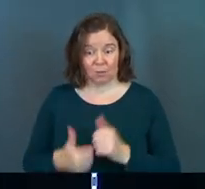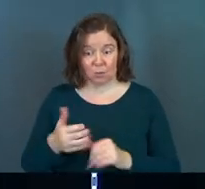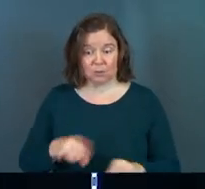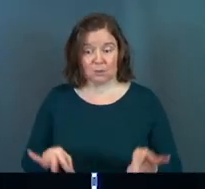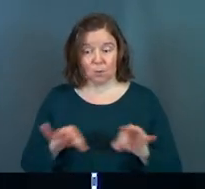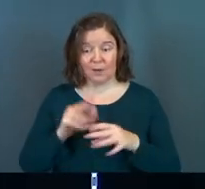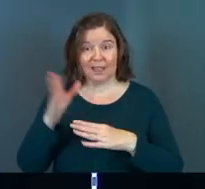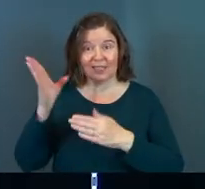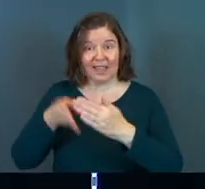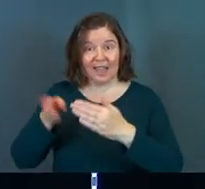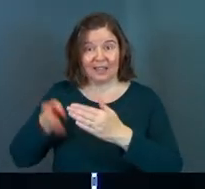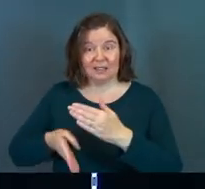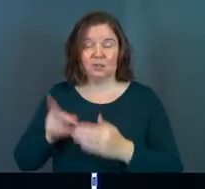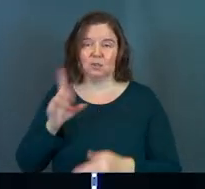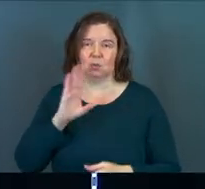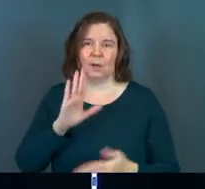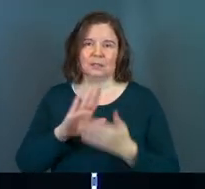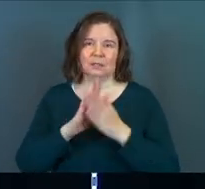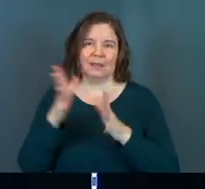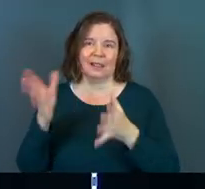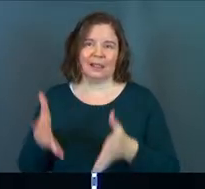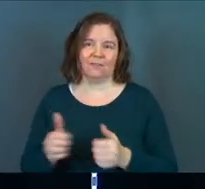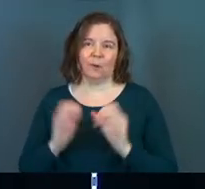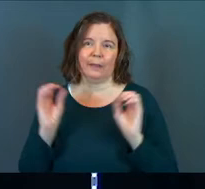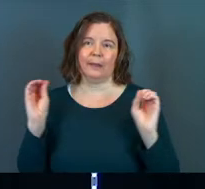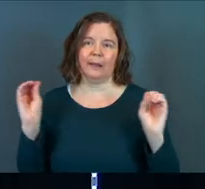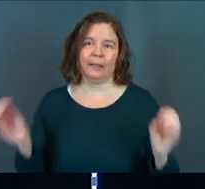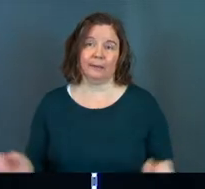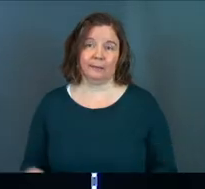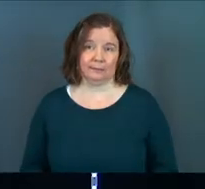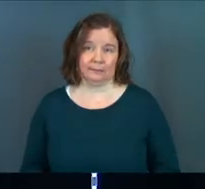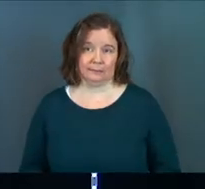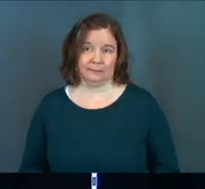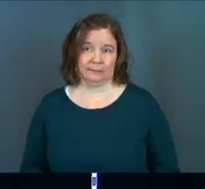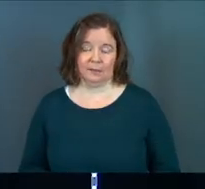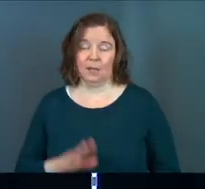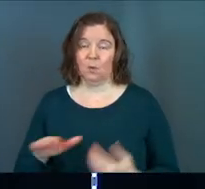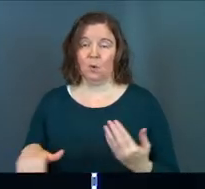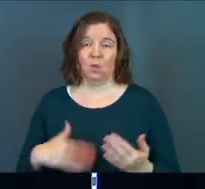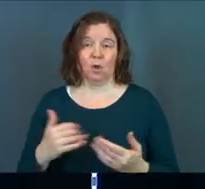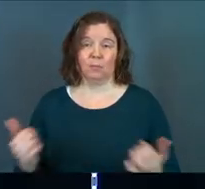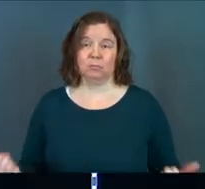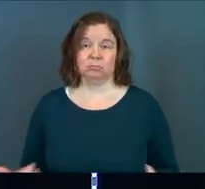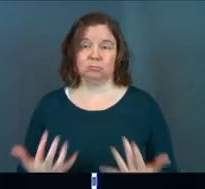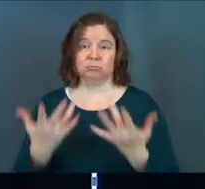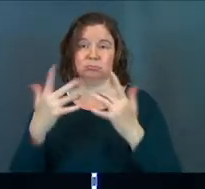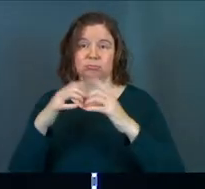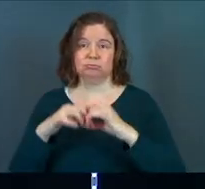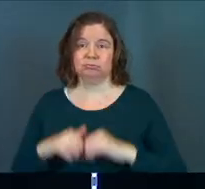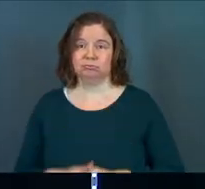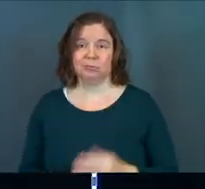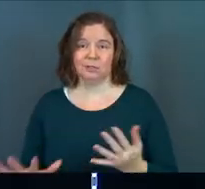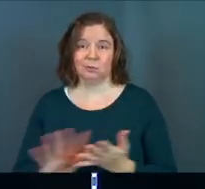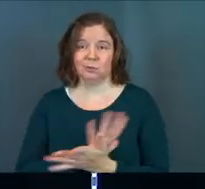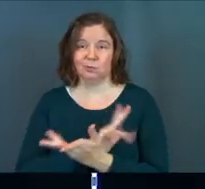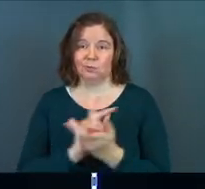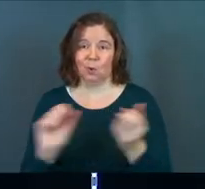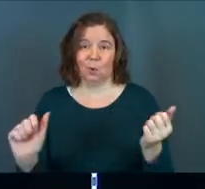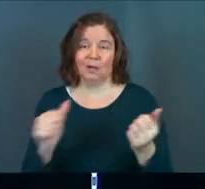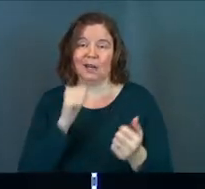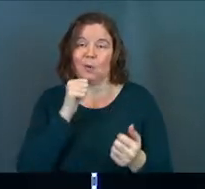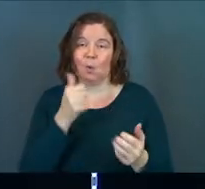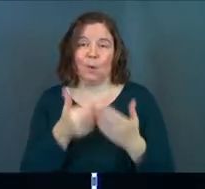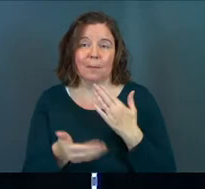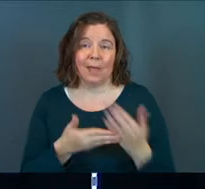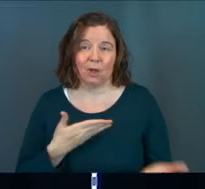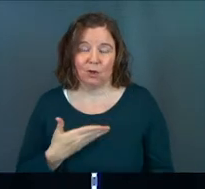important, in the end, you'll actually be left with nothing. In the end, it'll all be rotted and corroded and destroyed and it